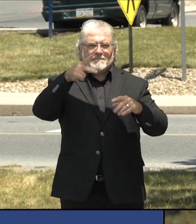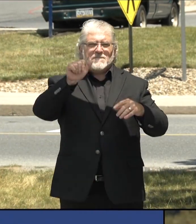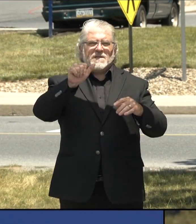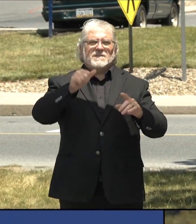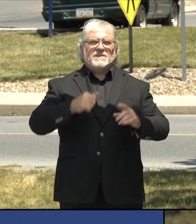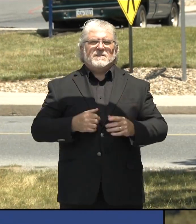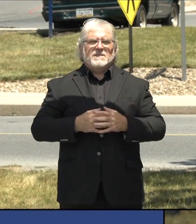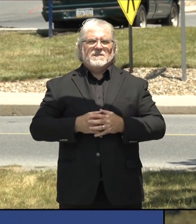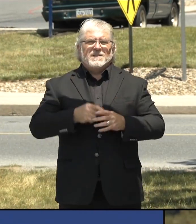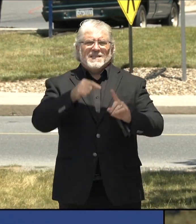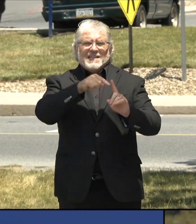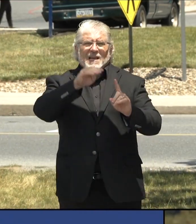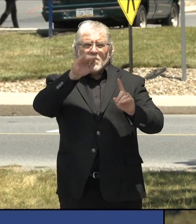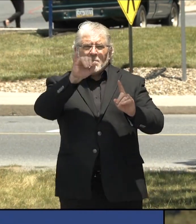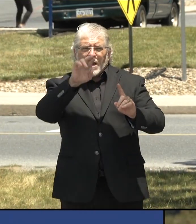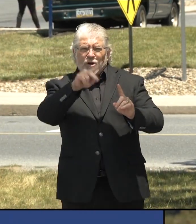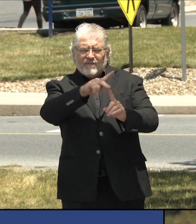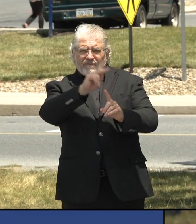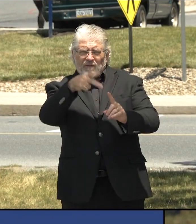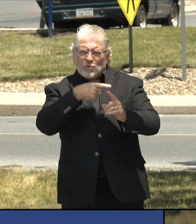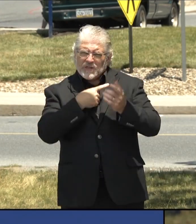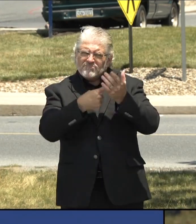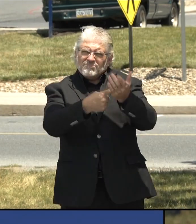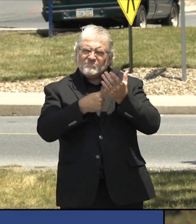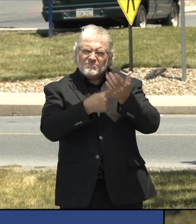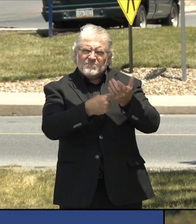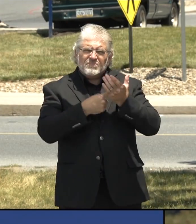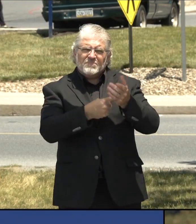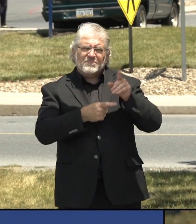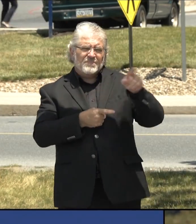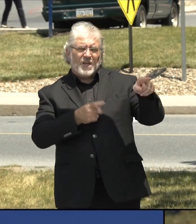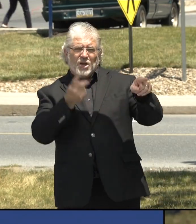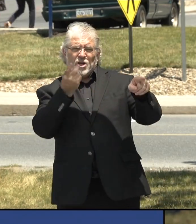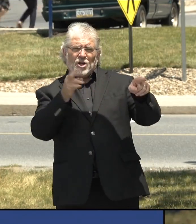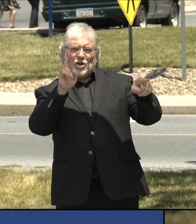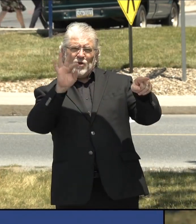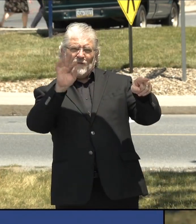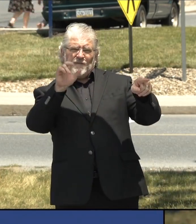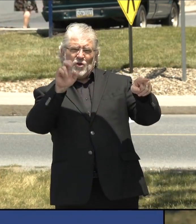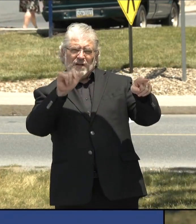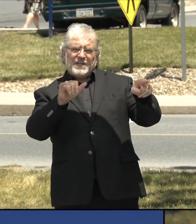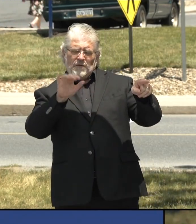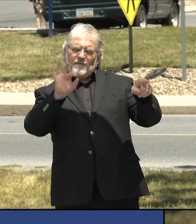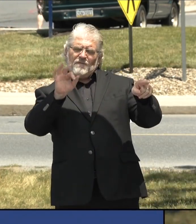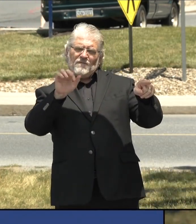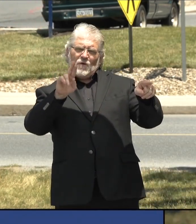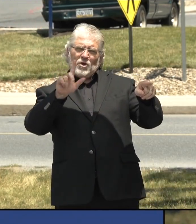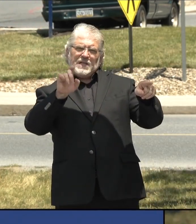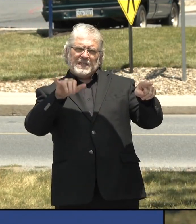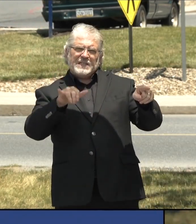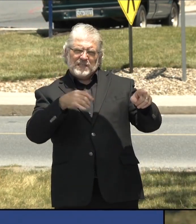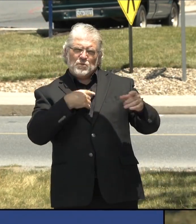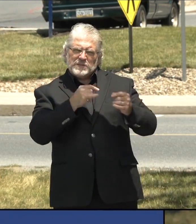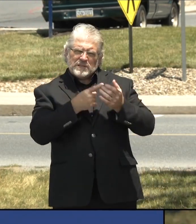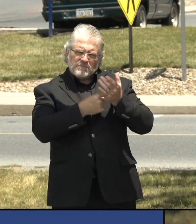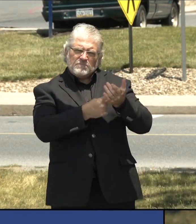um, in terms of Philadelphia. And I know he's tracking the cases as we are in Philadelphia really closely, but I don't know his mind today.